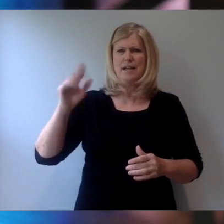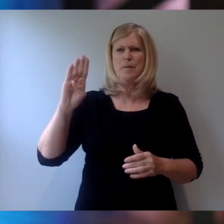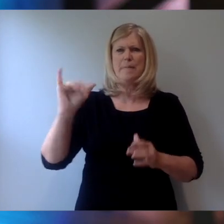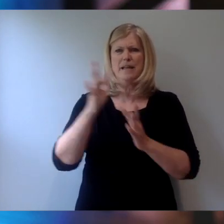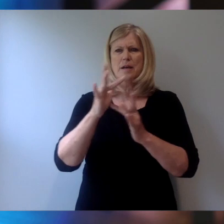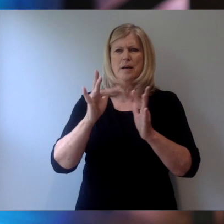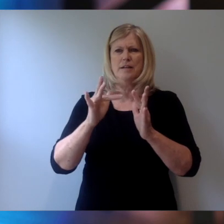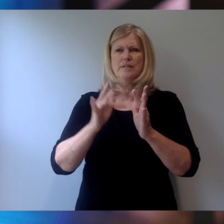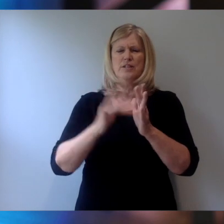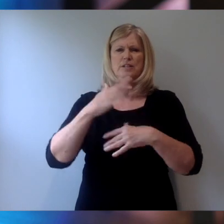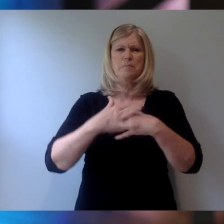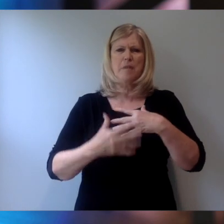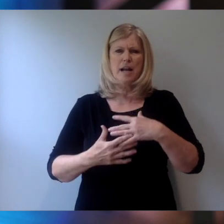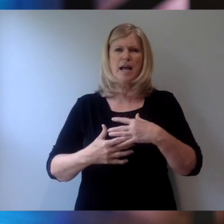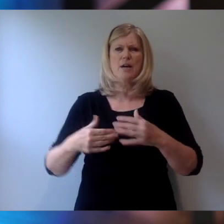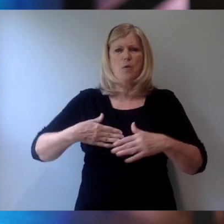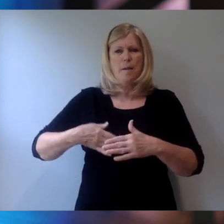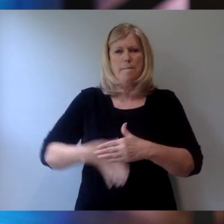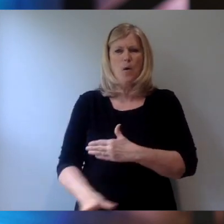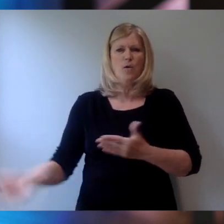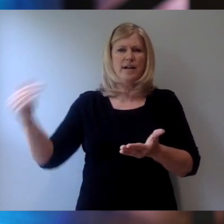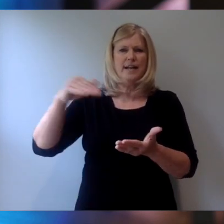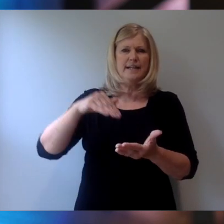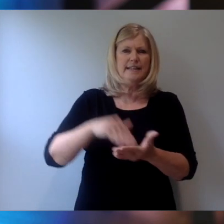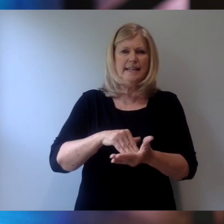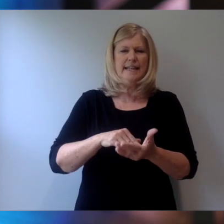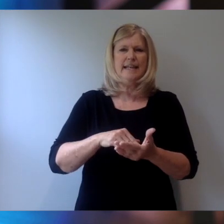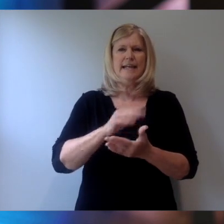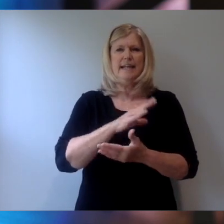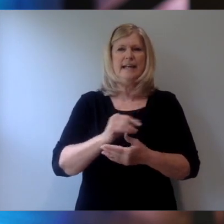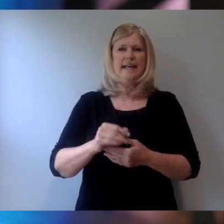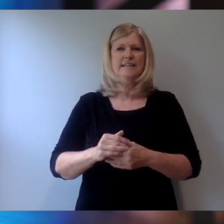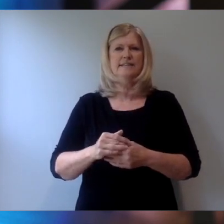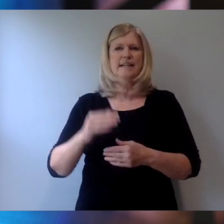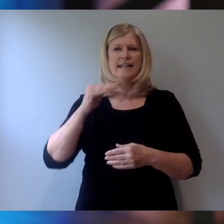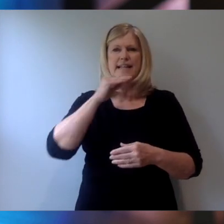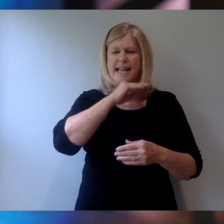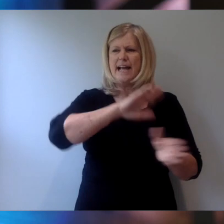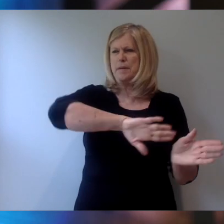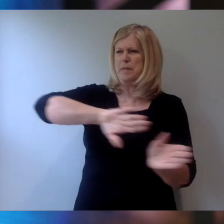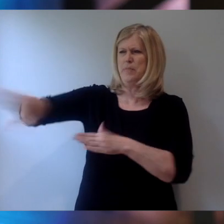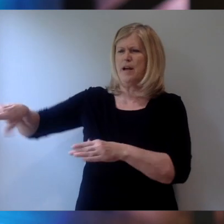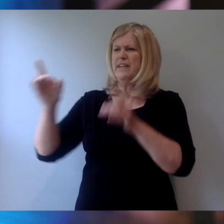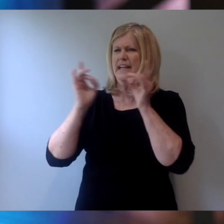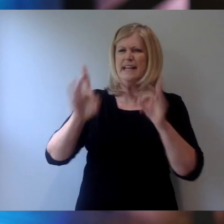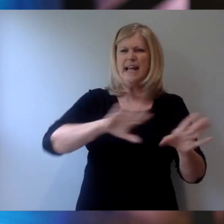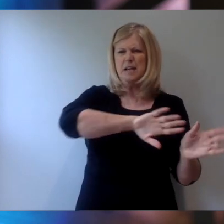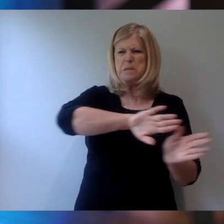to an imperishable seed and slander can be put off and hate can be put off